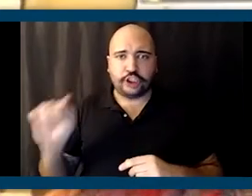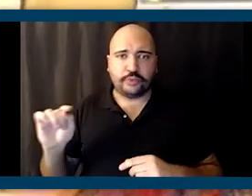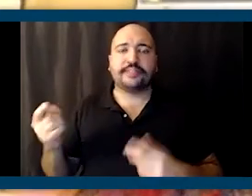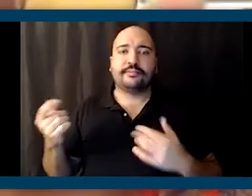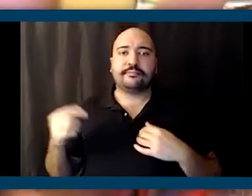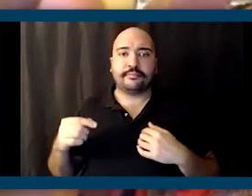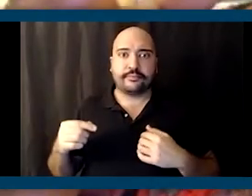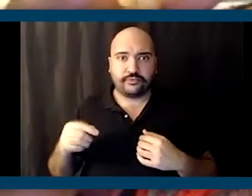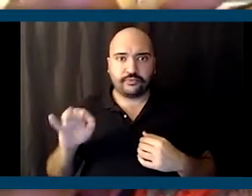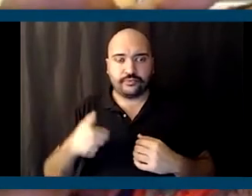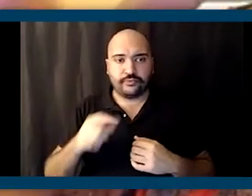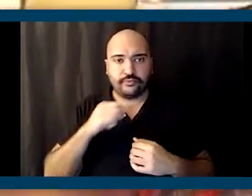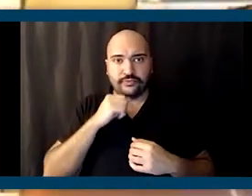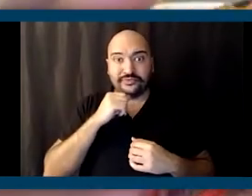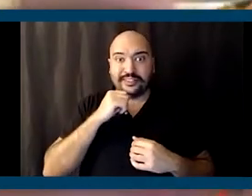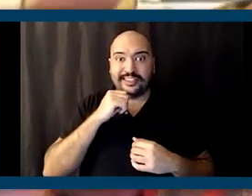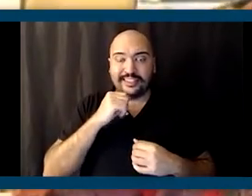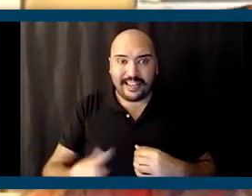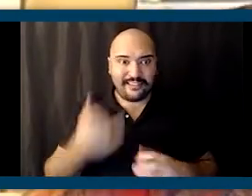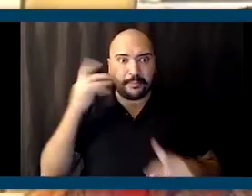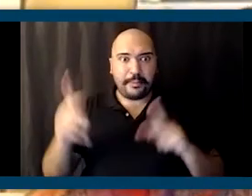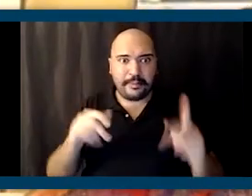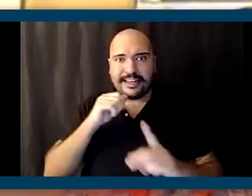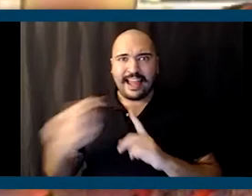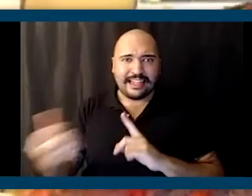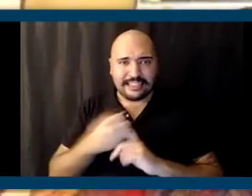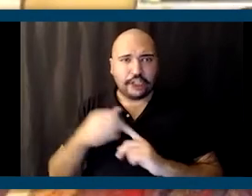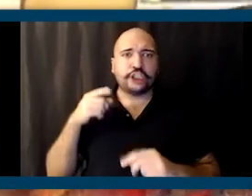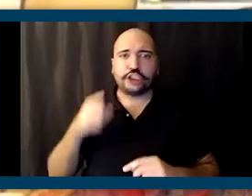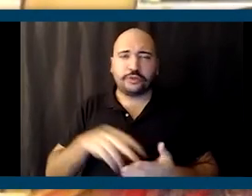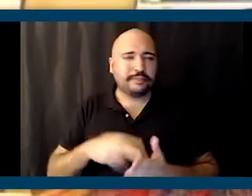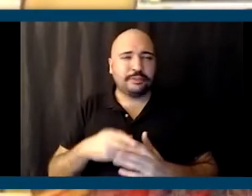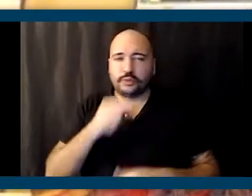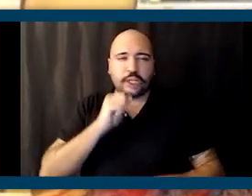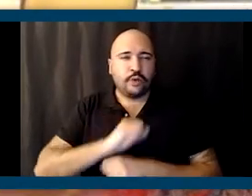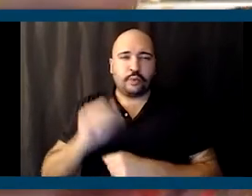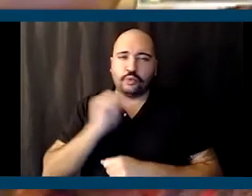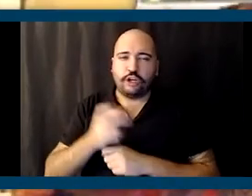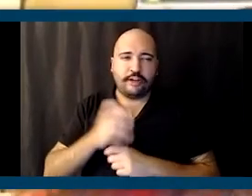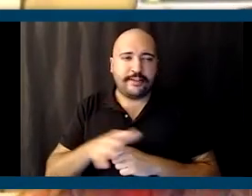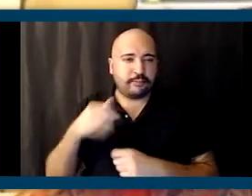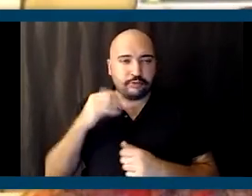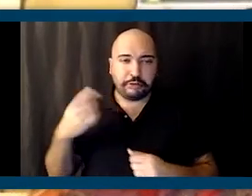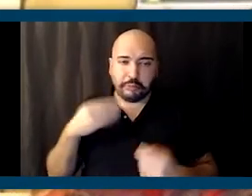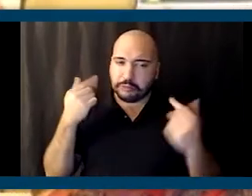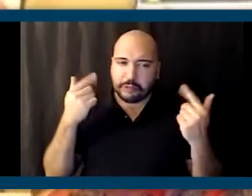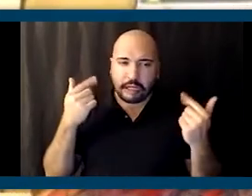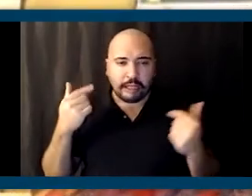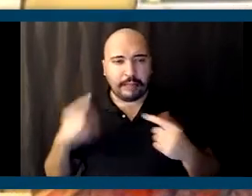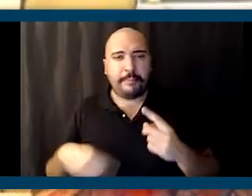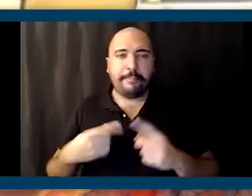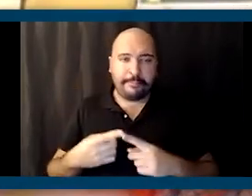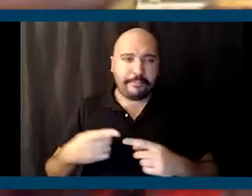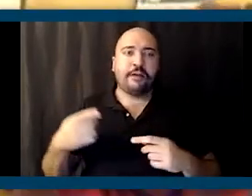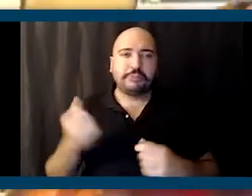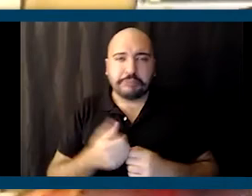you, and if you're not, I can tell people, if people are not attacking you, you're not working. I tell my daughter at all the time, she comes home crying about something with